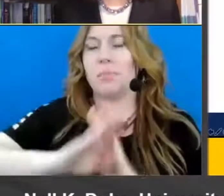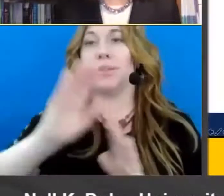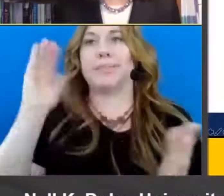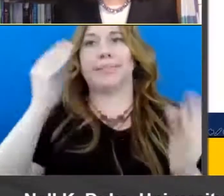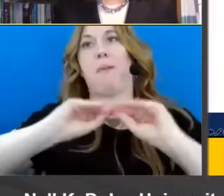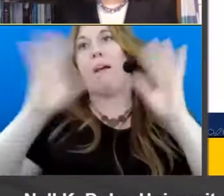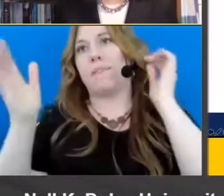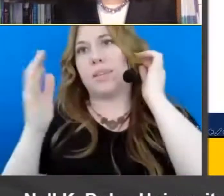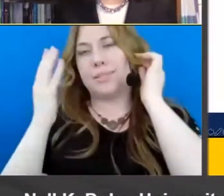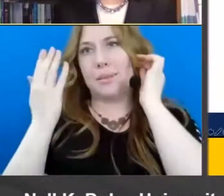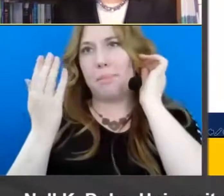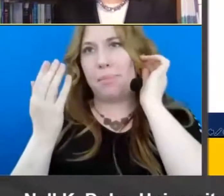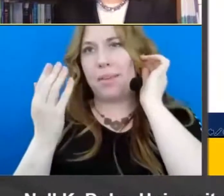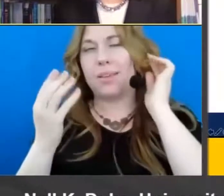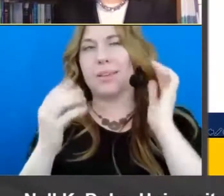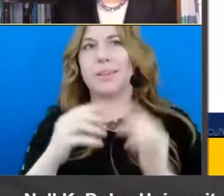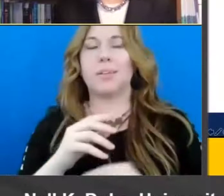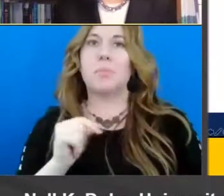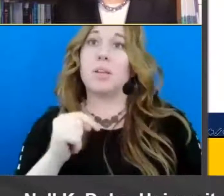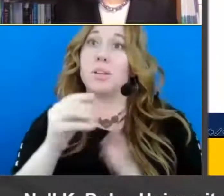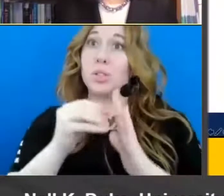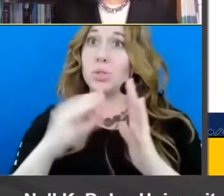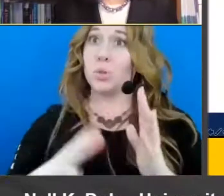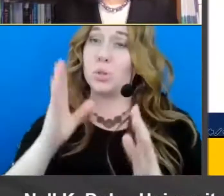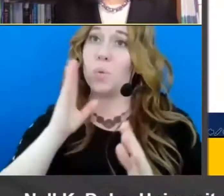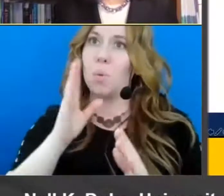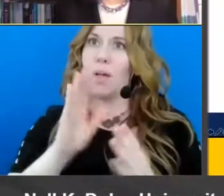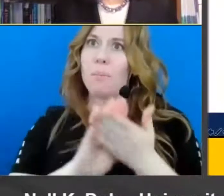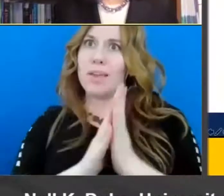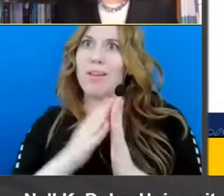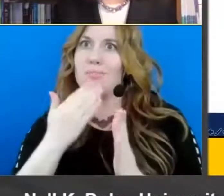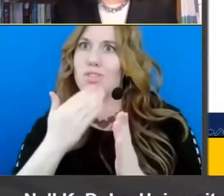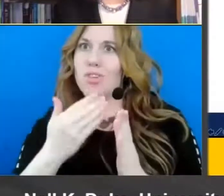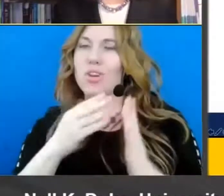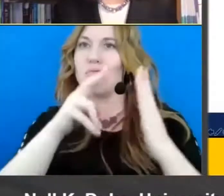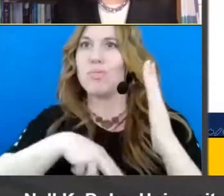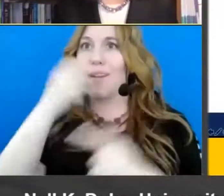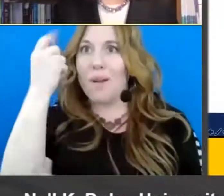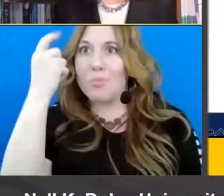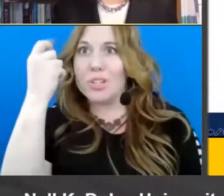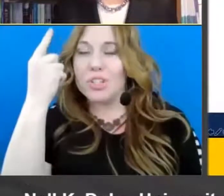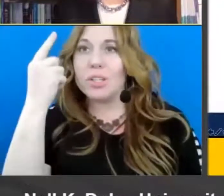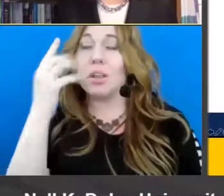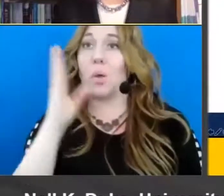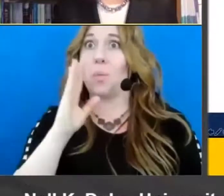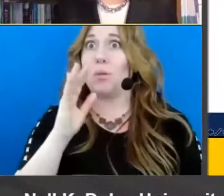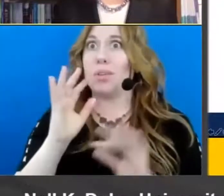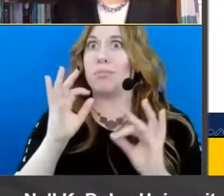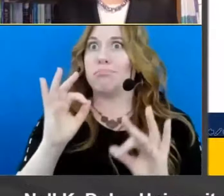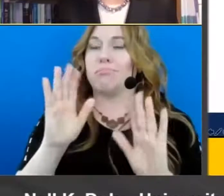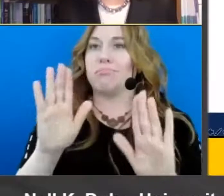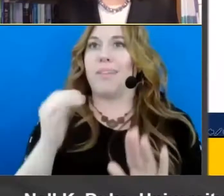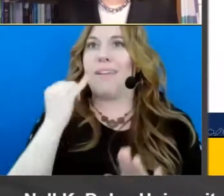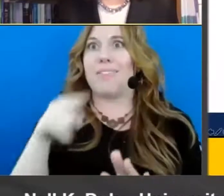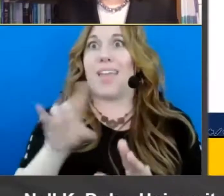maybe it goes without saying but um you know if students are going to get good at reading comprehension it would be really good if they engaged in